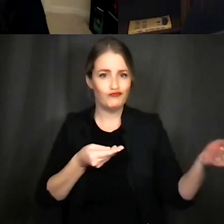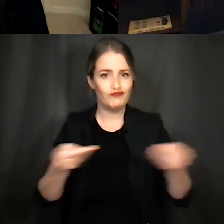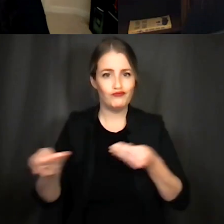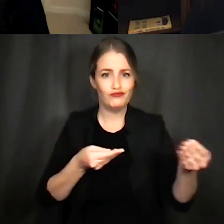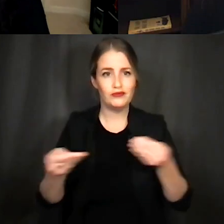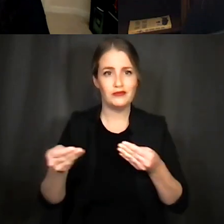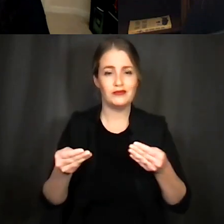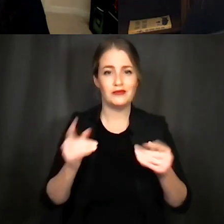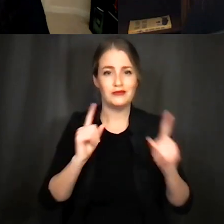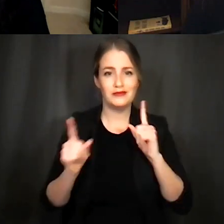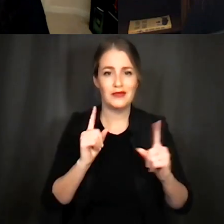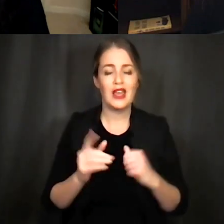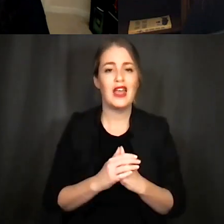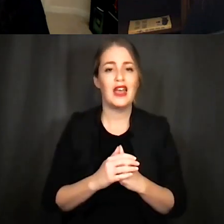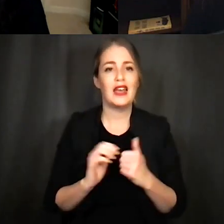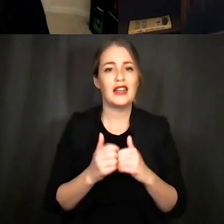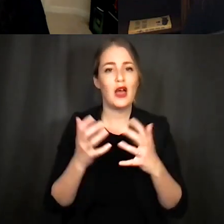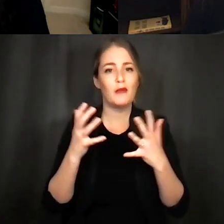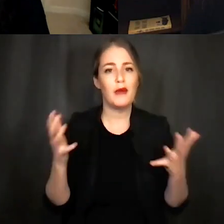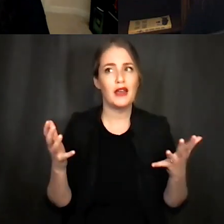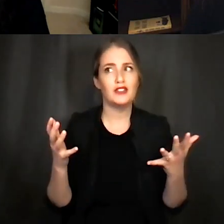how much um